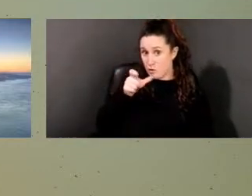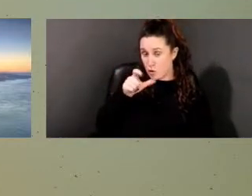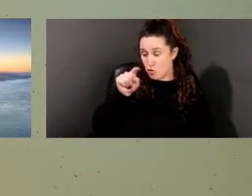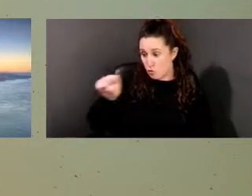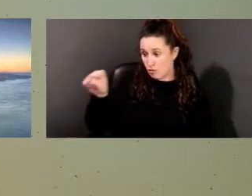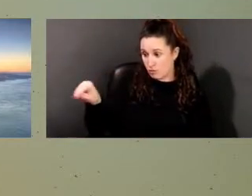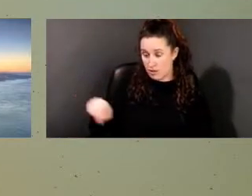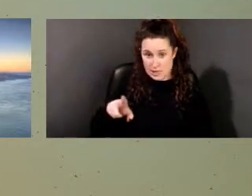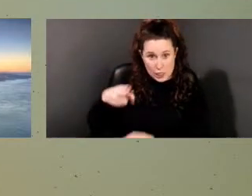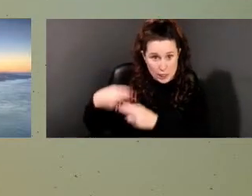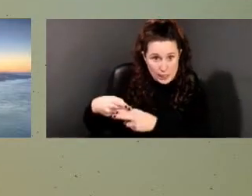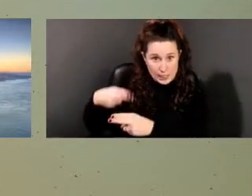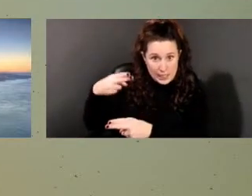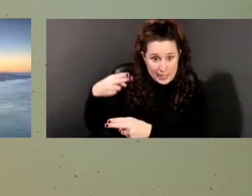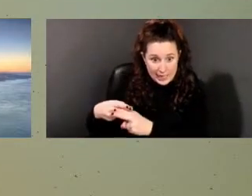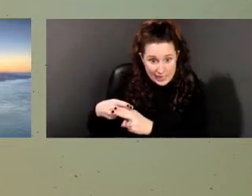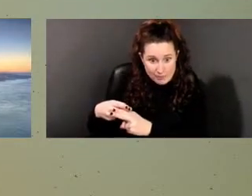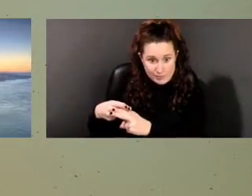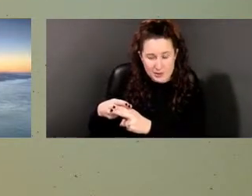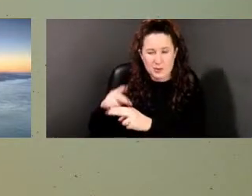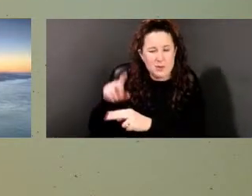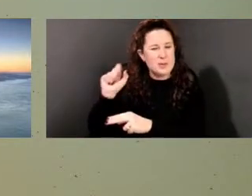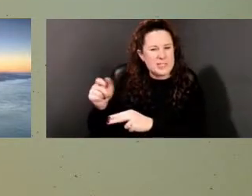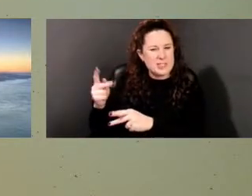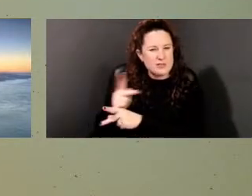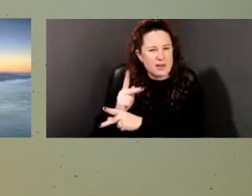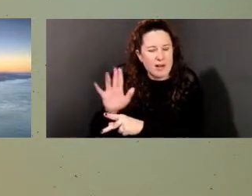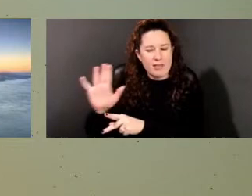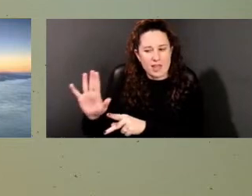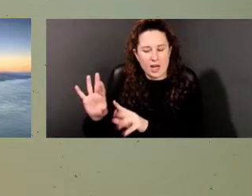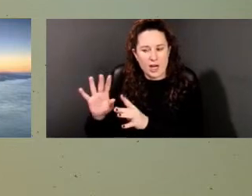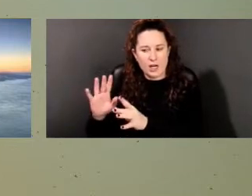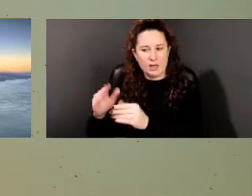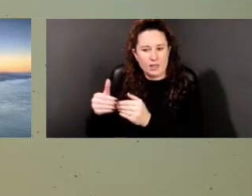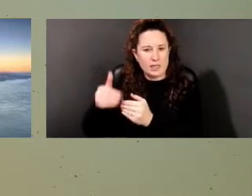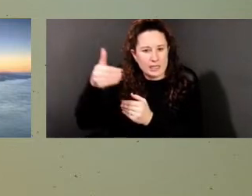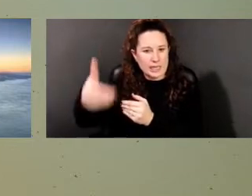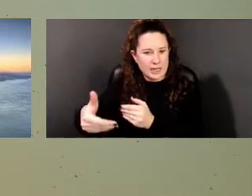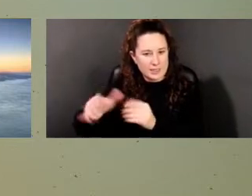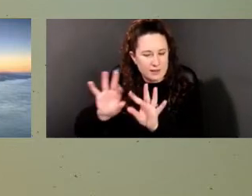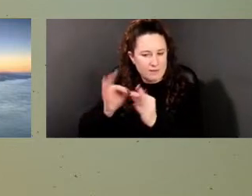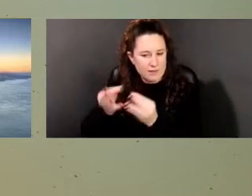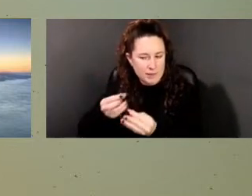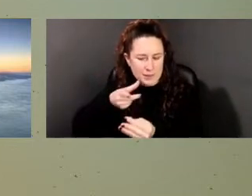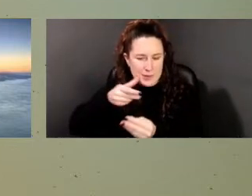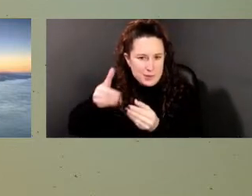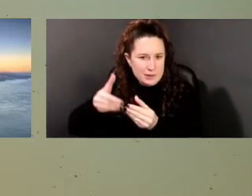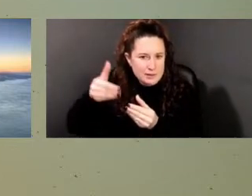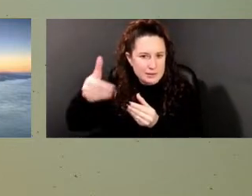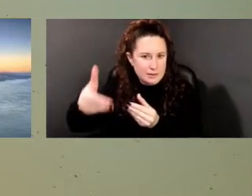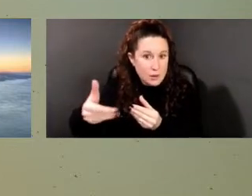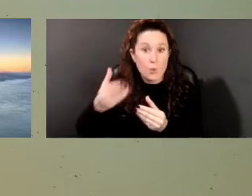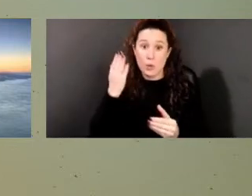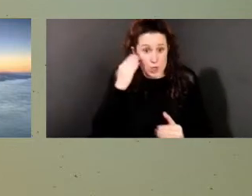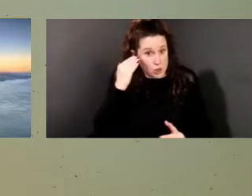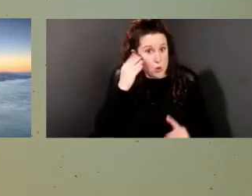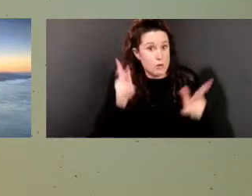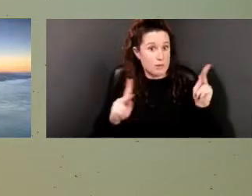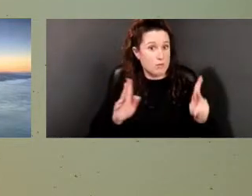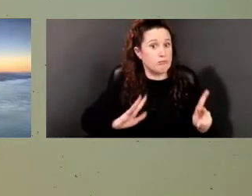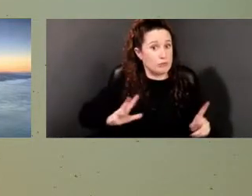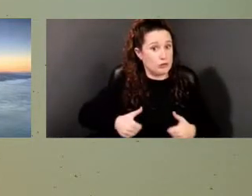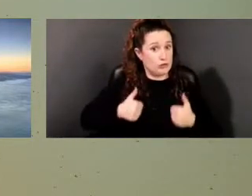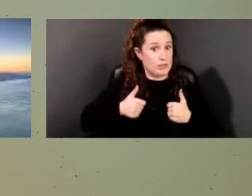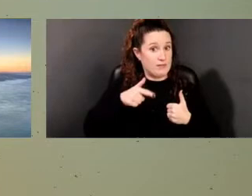of association. Um, right. We know that people live there. Right. And then we can definitely make the assumption and say,